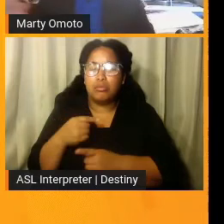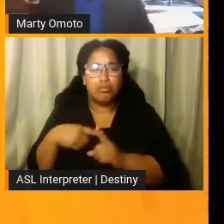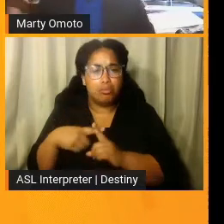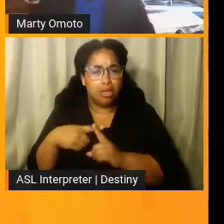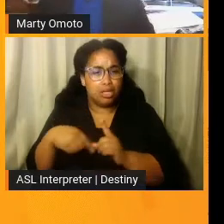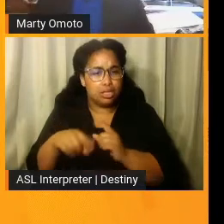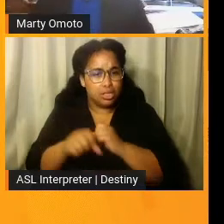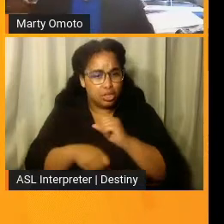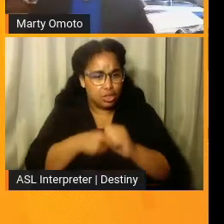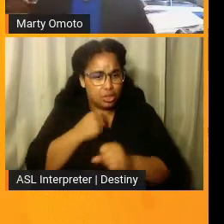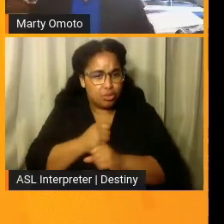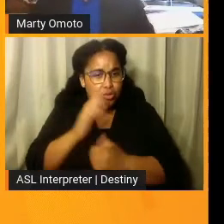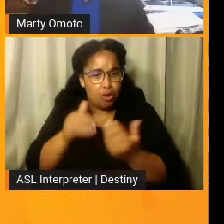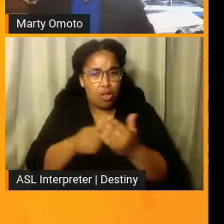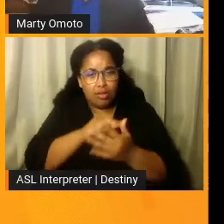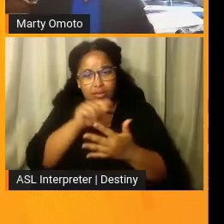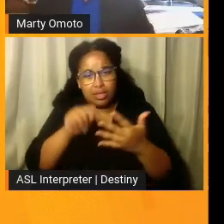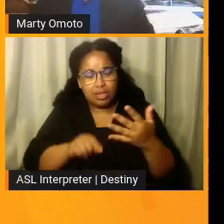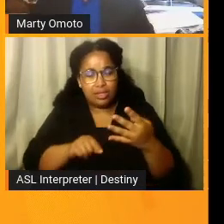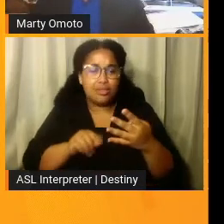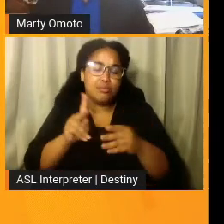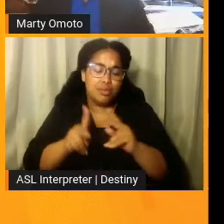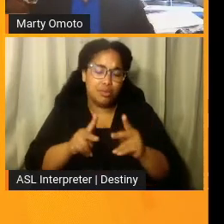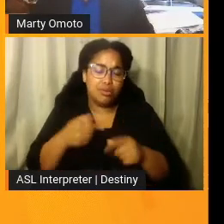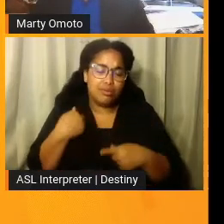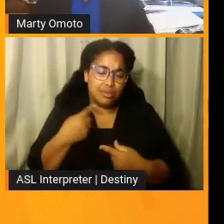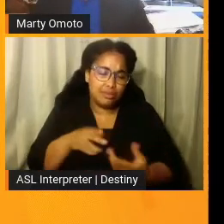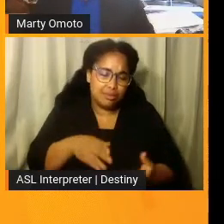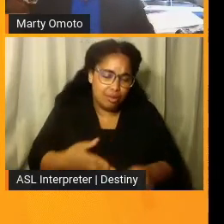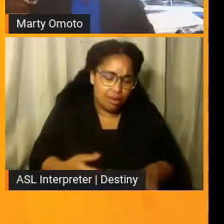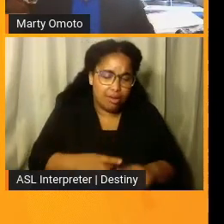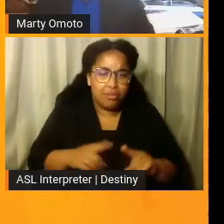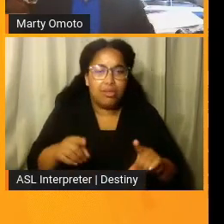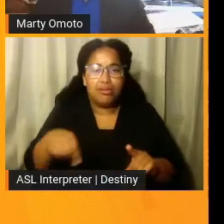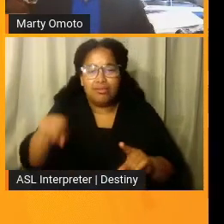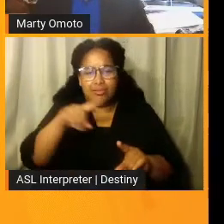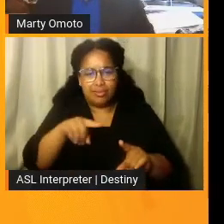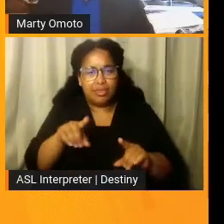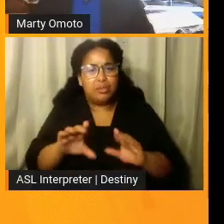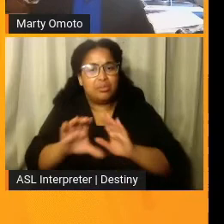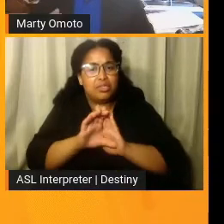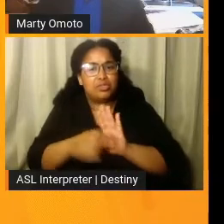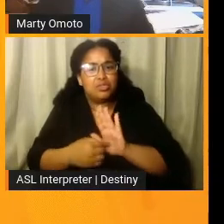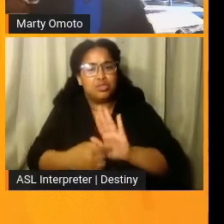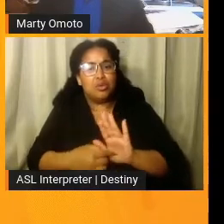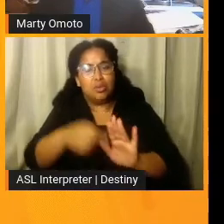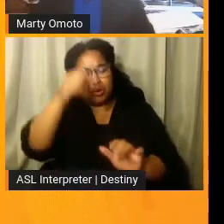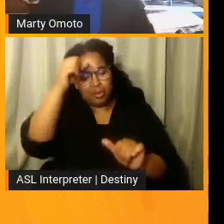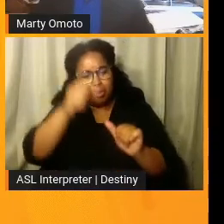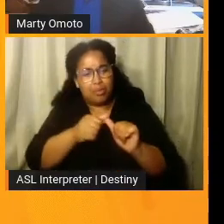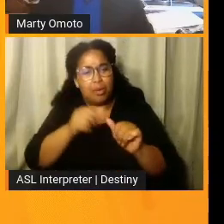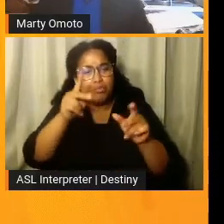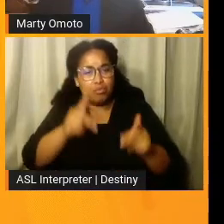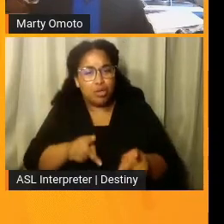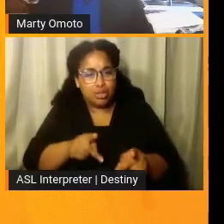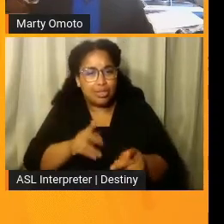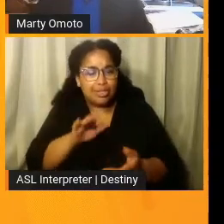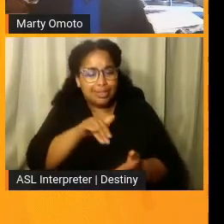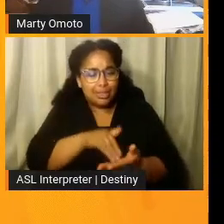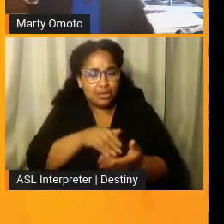All these people have since passed away, but, um, I want to show their picture so we remember that person centered advocacy,